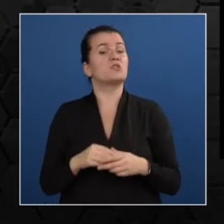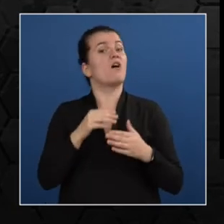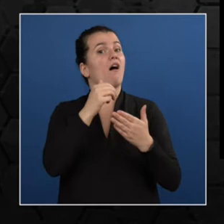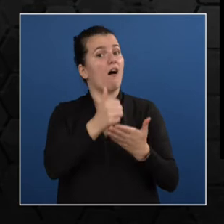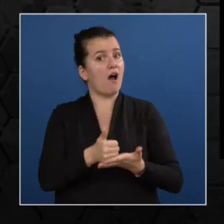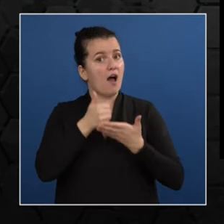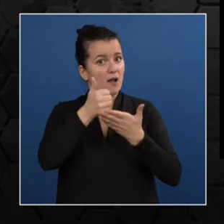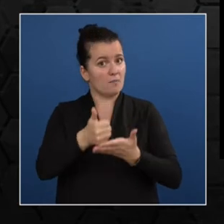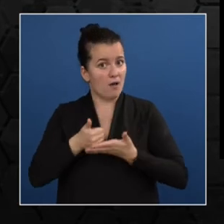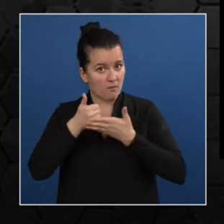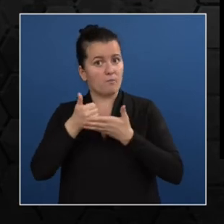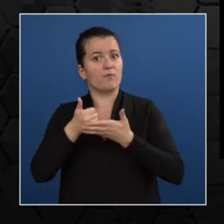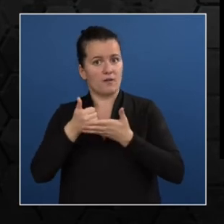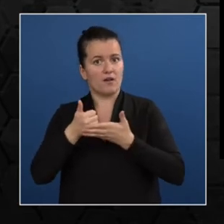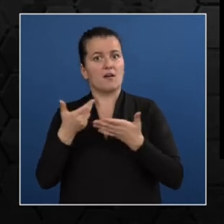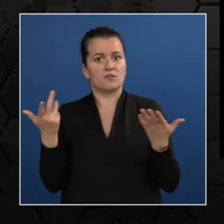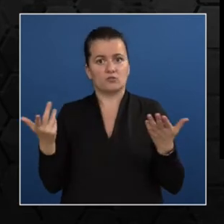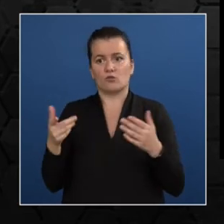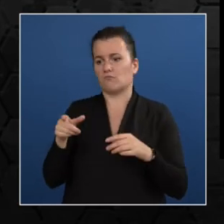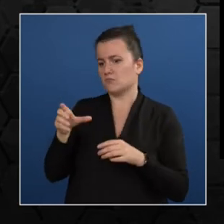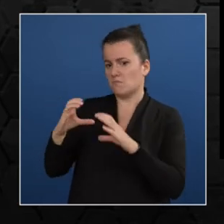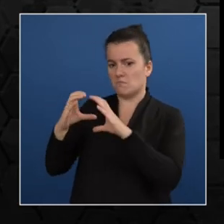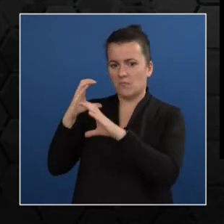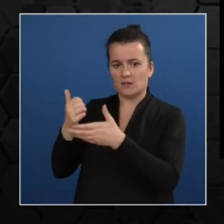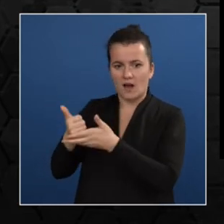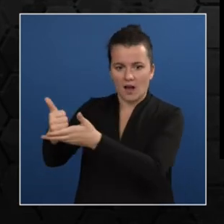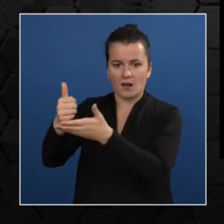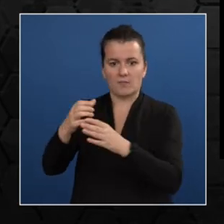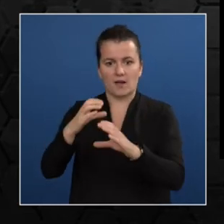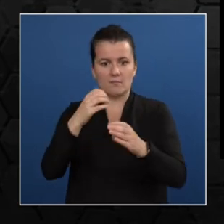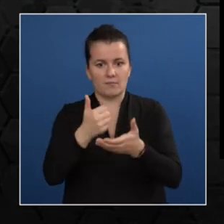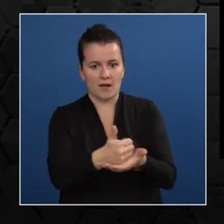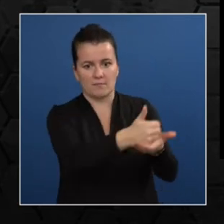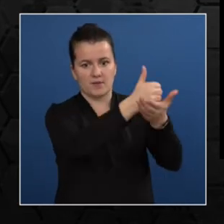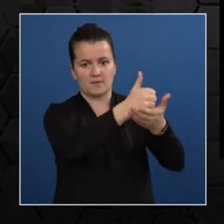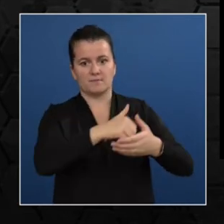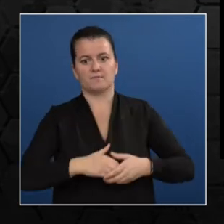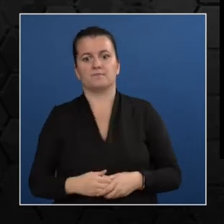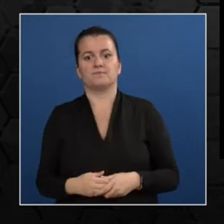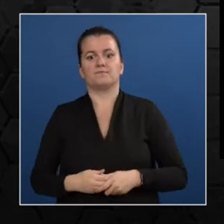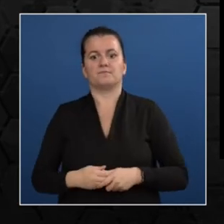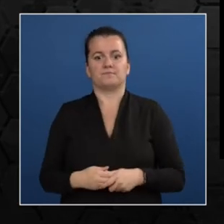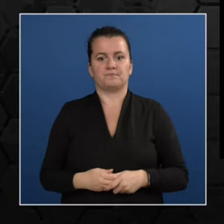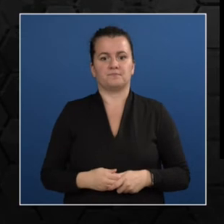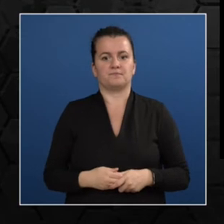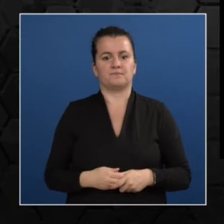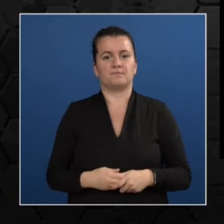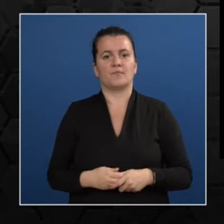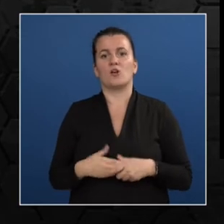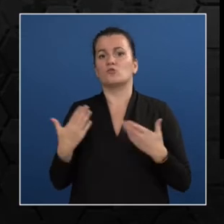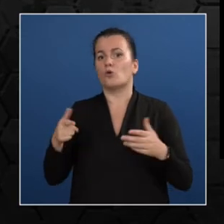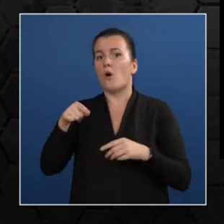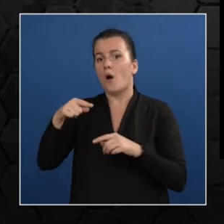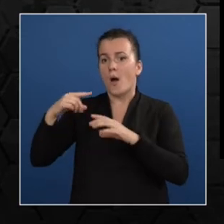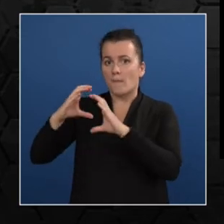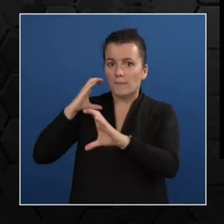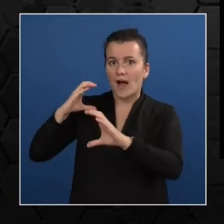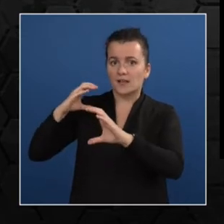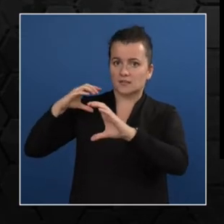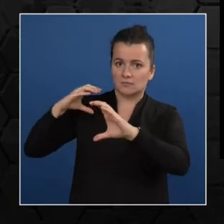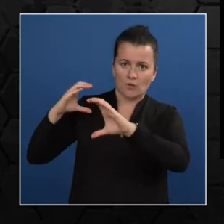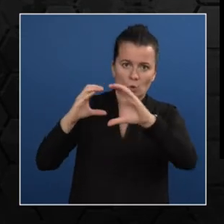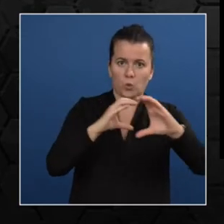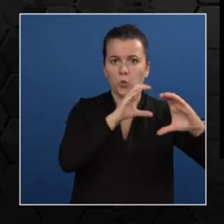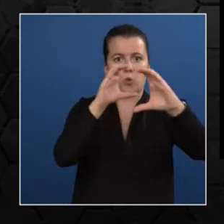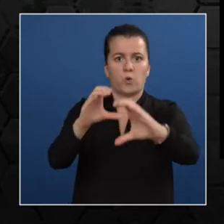reach a particular destination X at a particular time. And then if we could compare these times with the newer times after each trip and we can see as